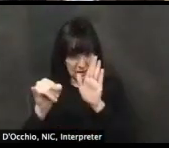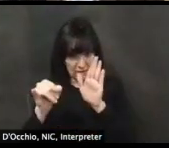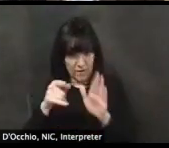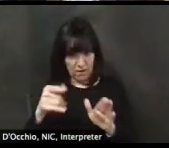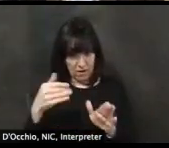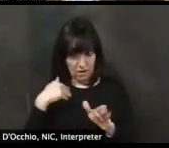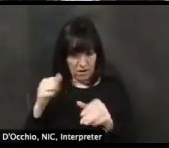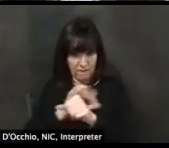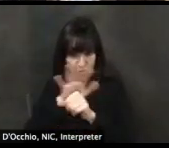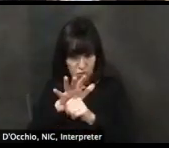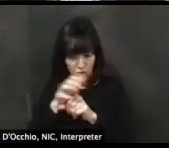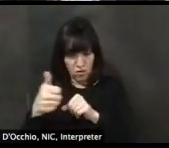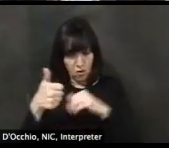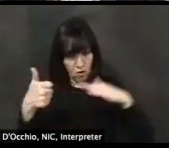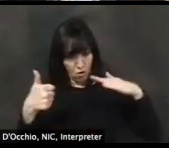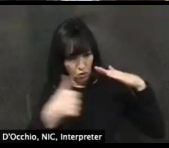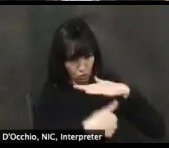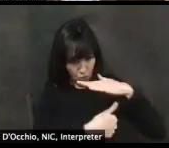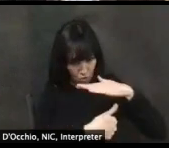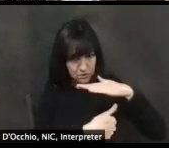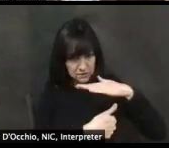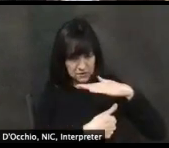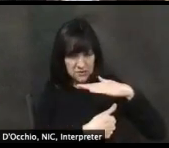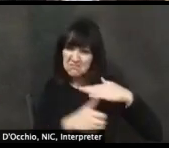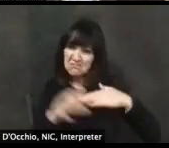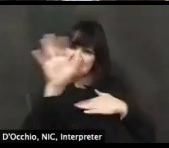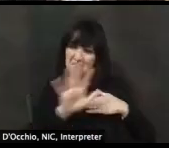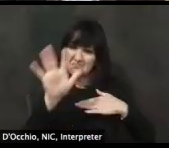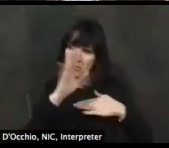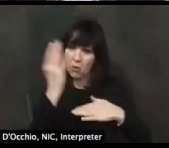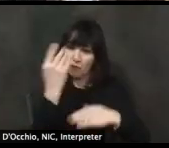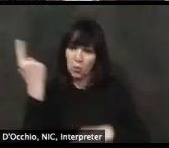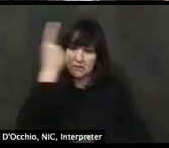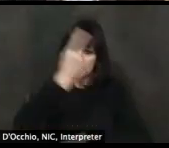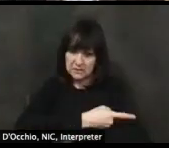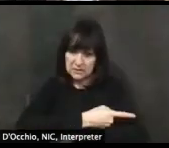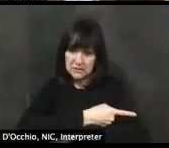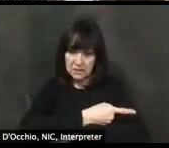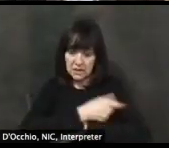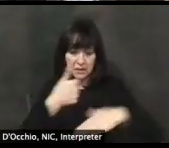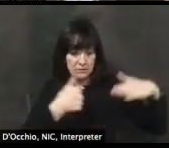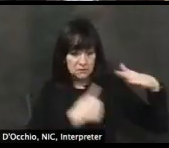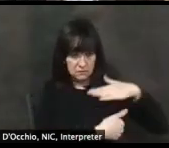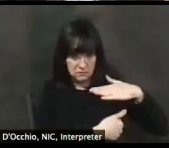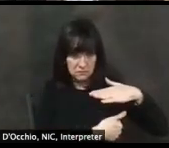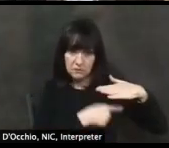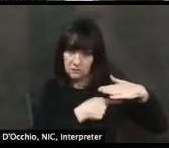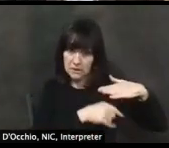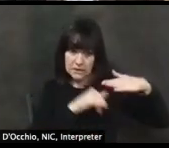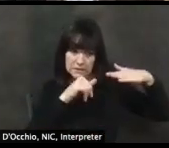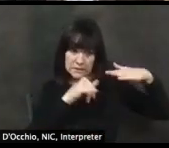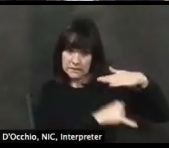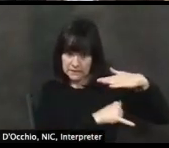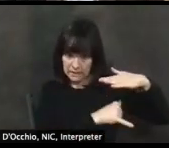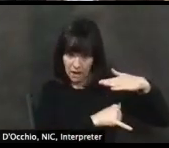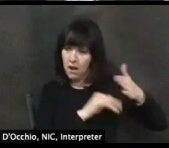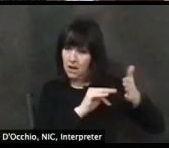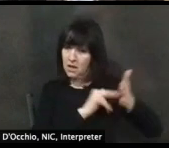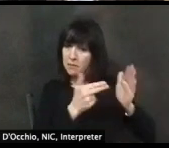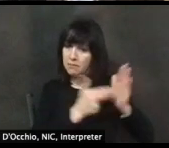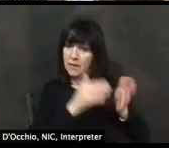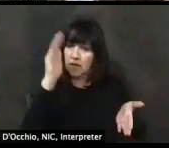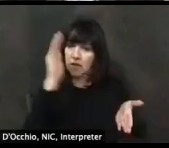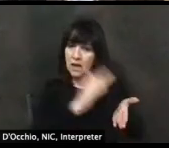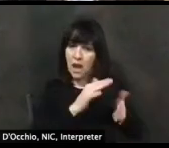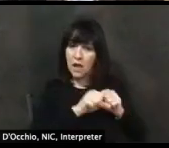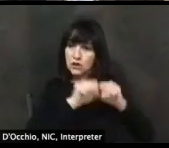which is approximately 14 days, um, is going to help to eliminate them from unknowingly